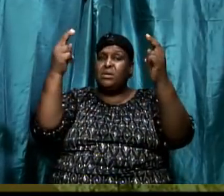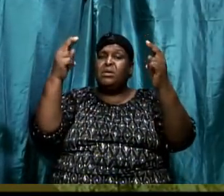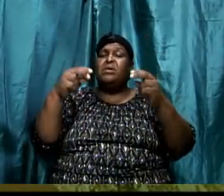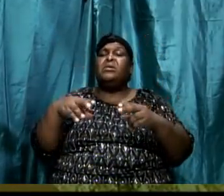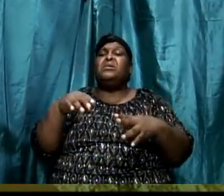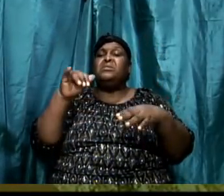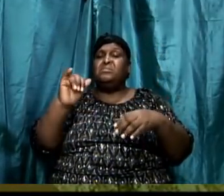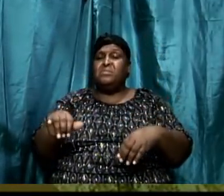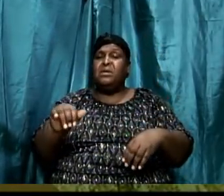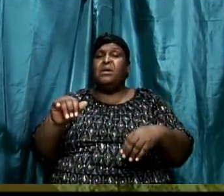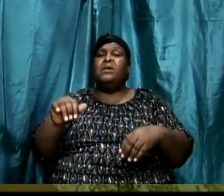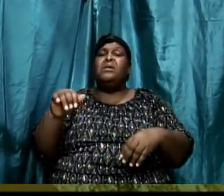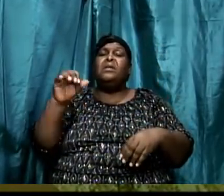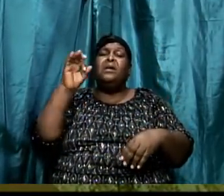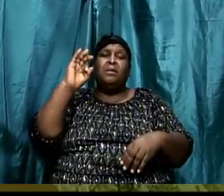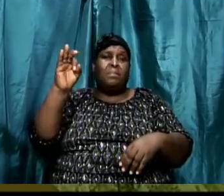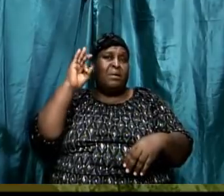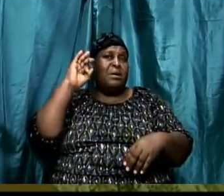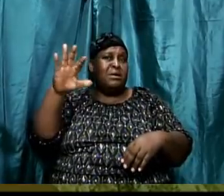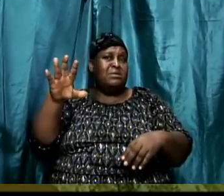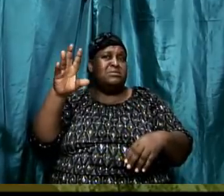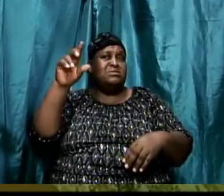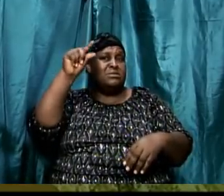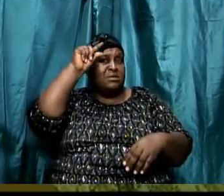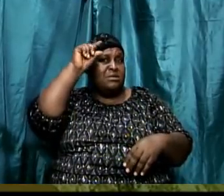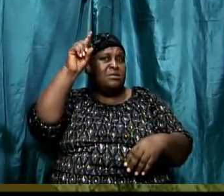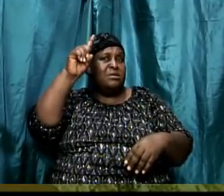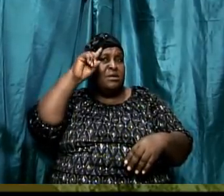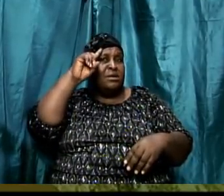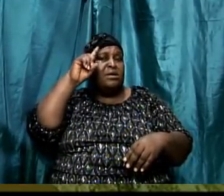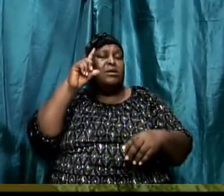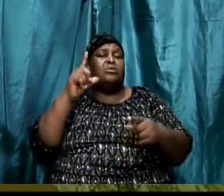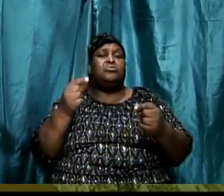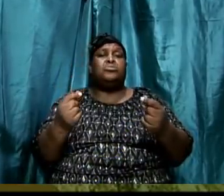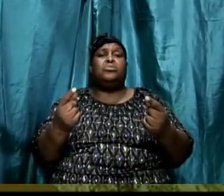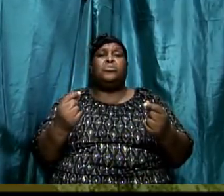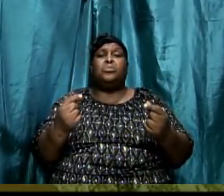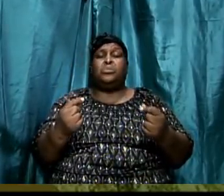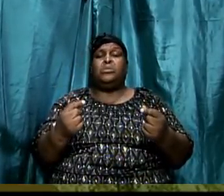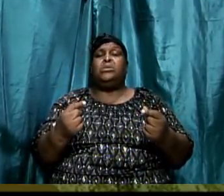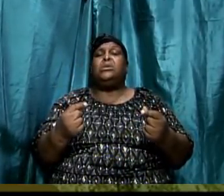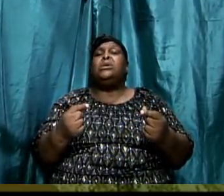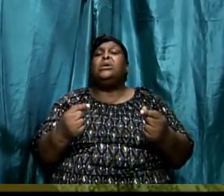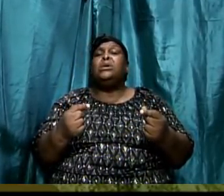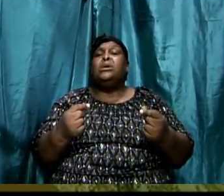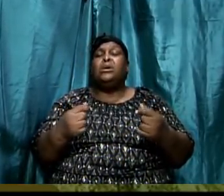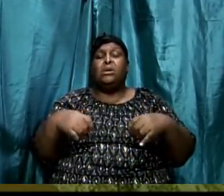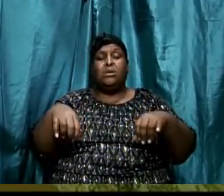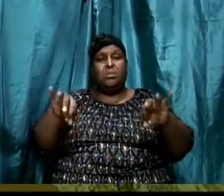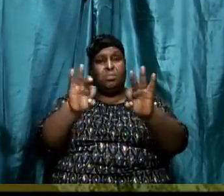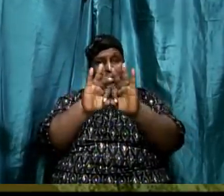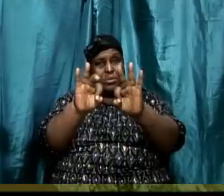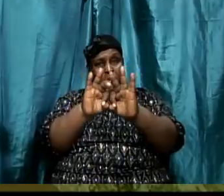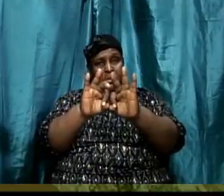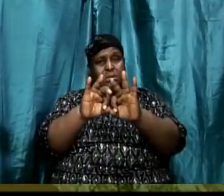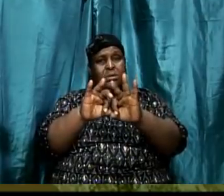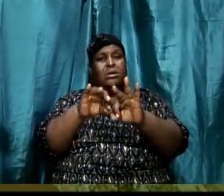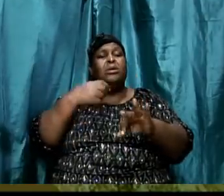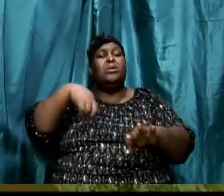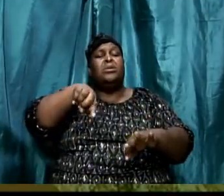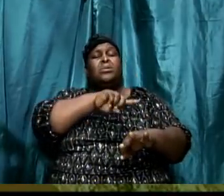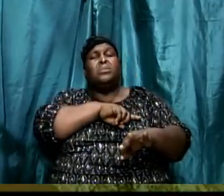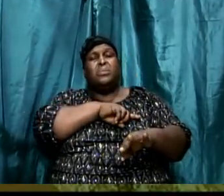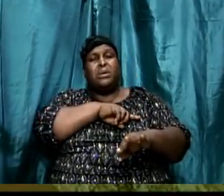I'm telling that you, apart from the fact that you can walk in the Word, amen, it's very important that we understand the Word. And I'm saying that you